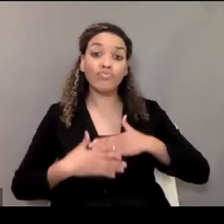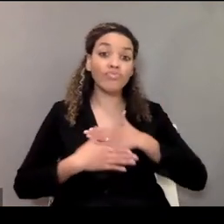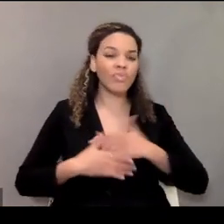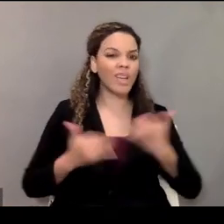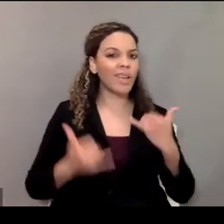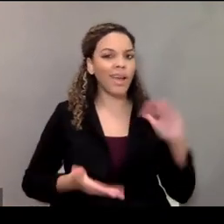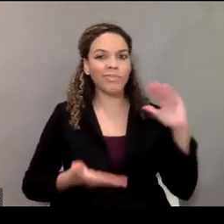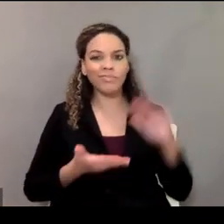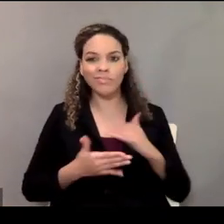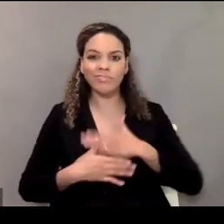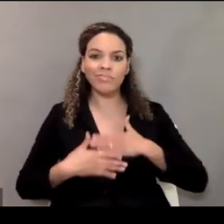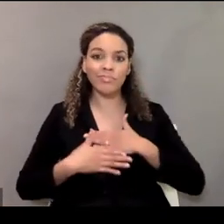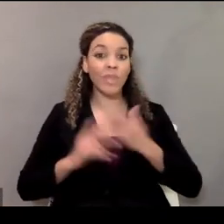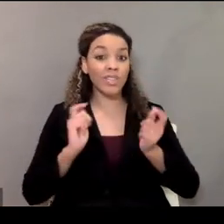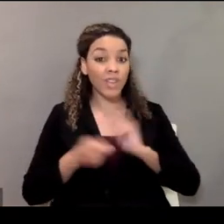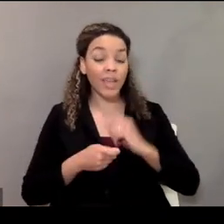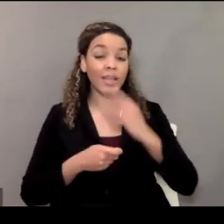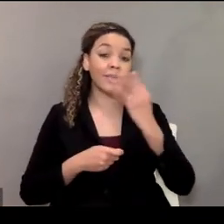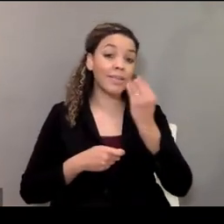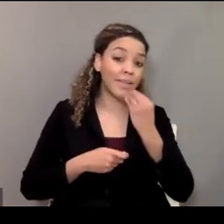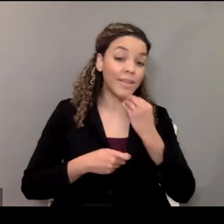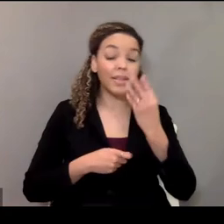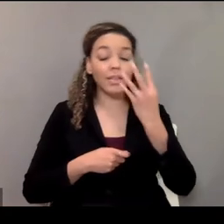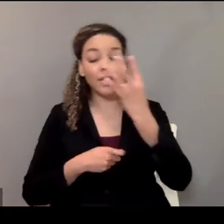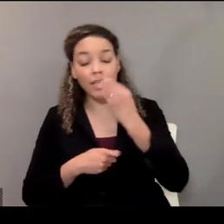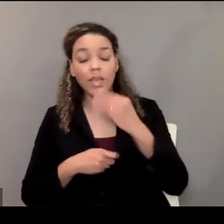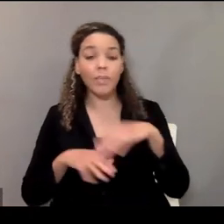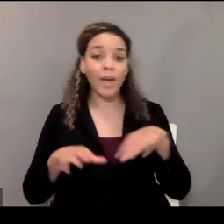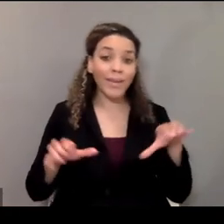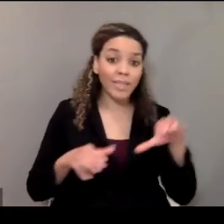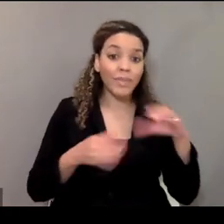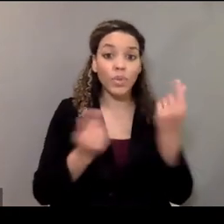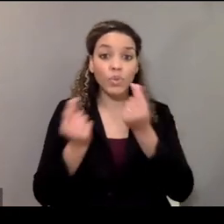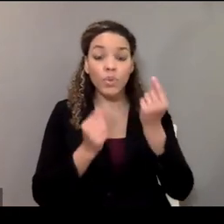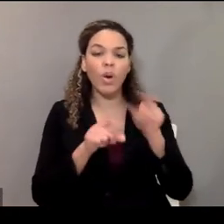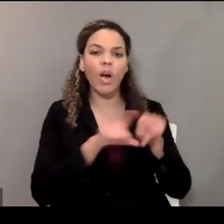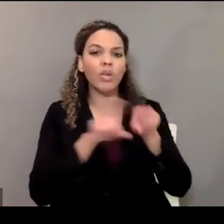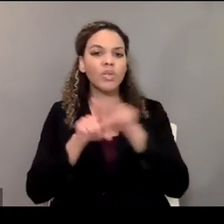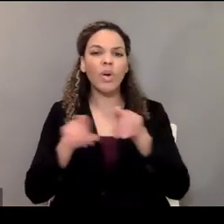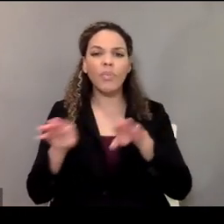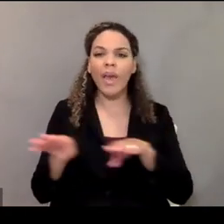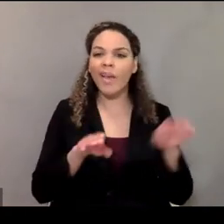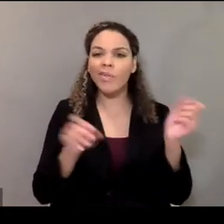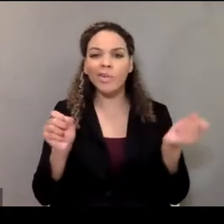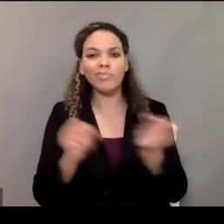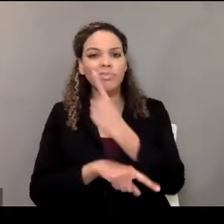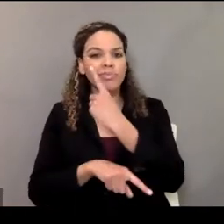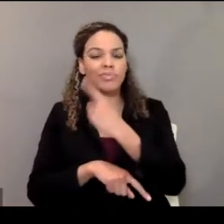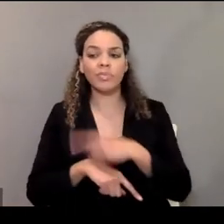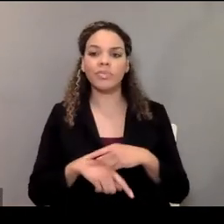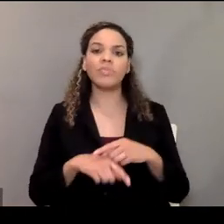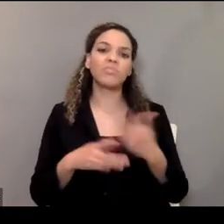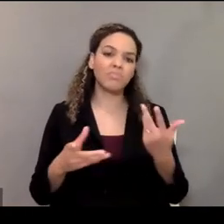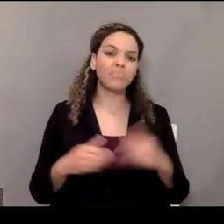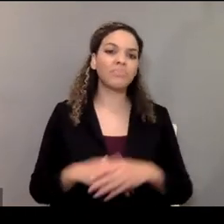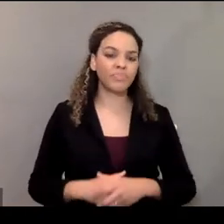and a change in their eating, sleeping, and activity schedule, and also acting out in some way, possibly